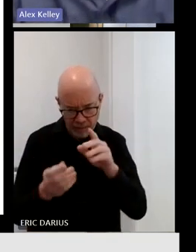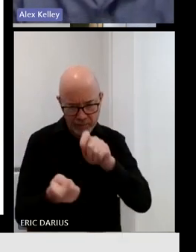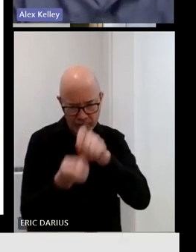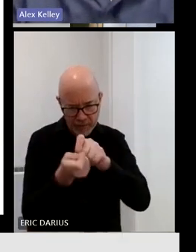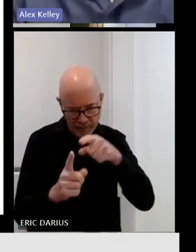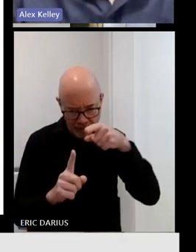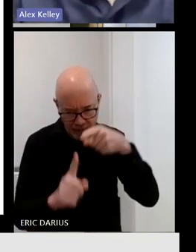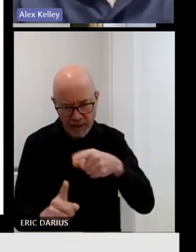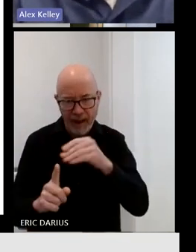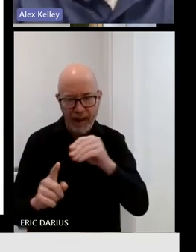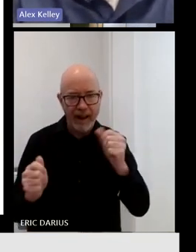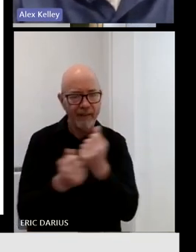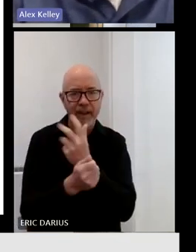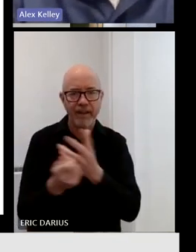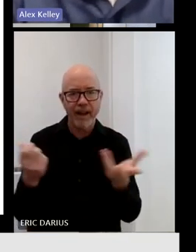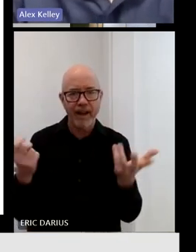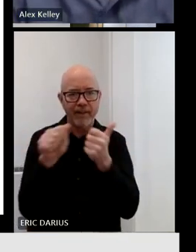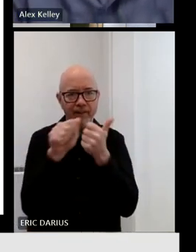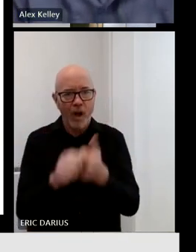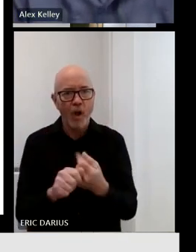as they do their work.